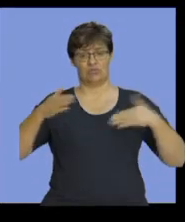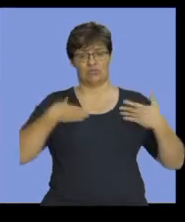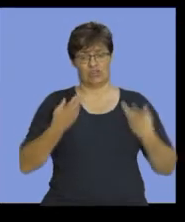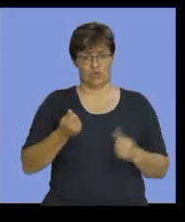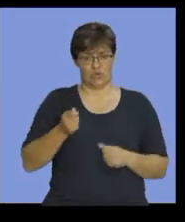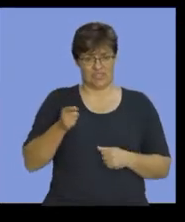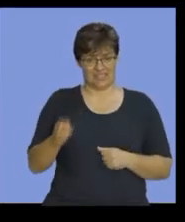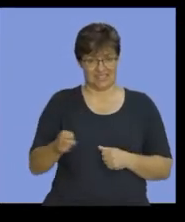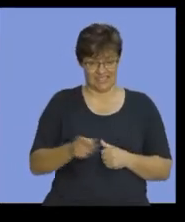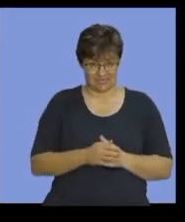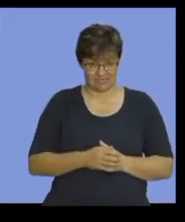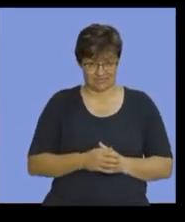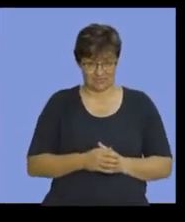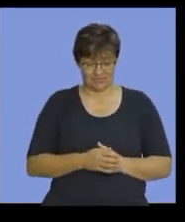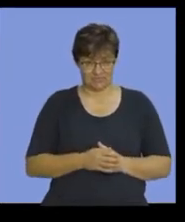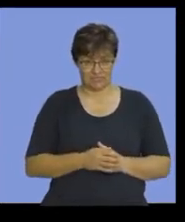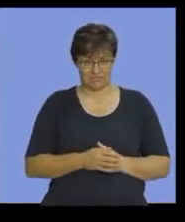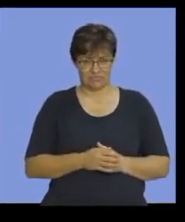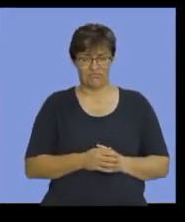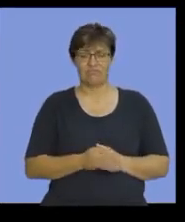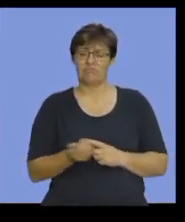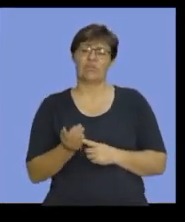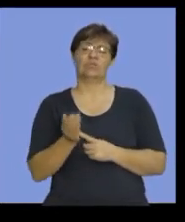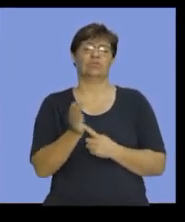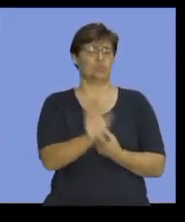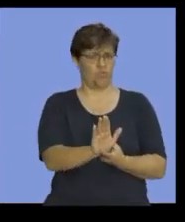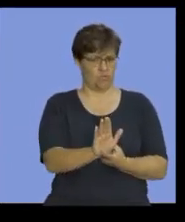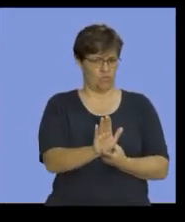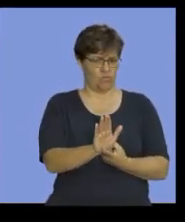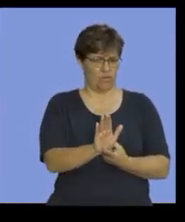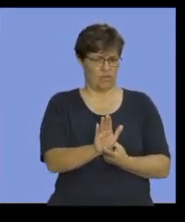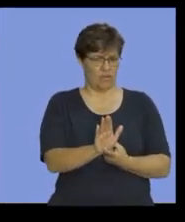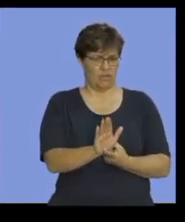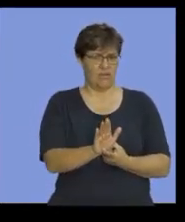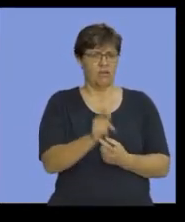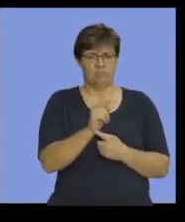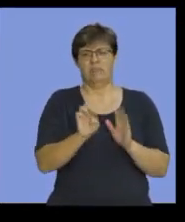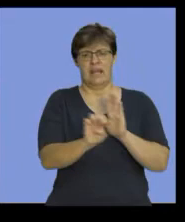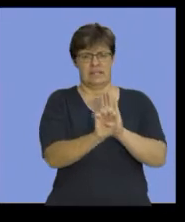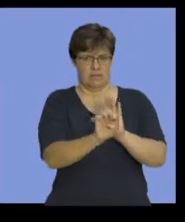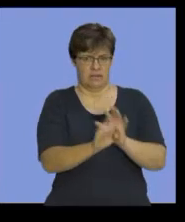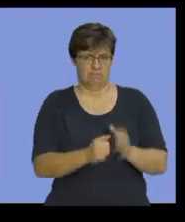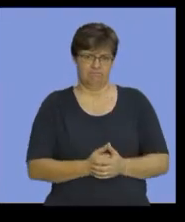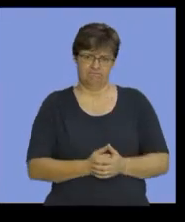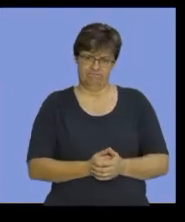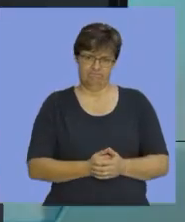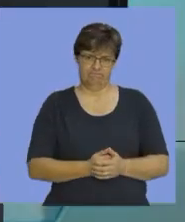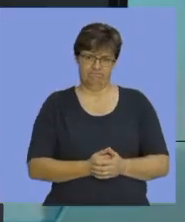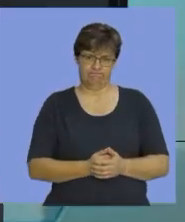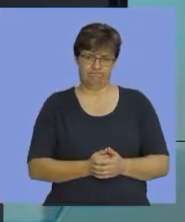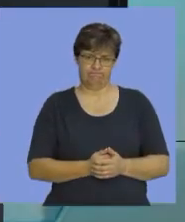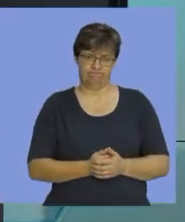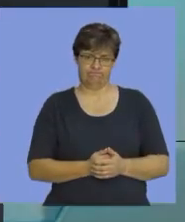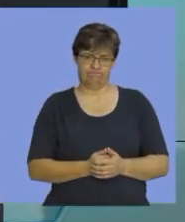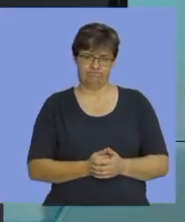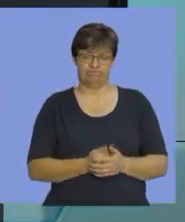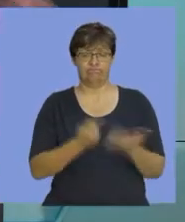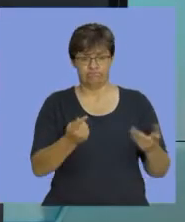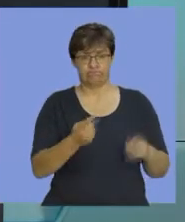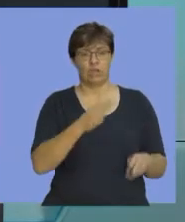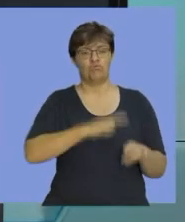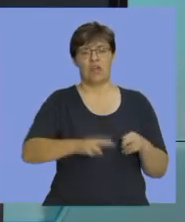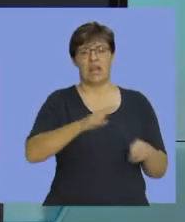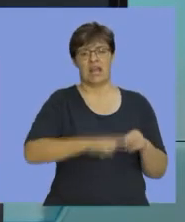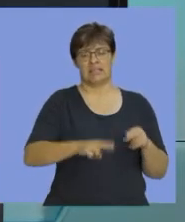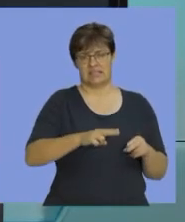Again, let me illustrate by means of an example. You have rented